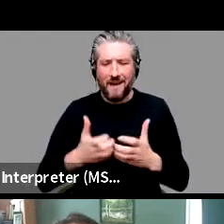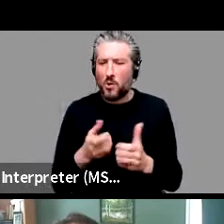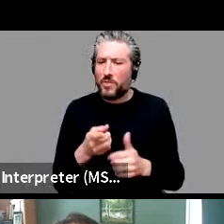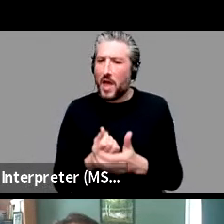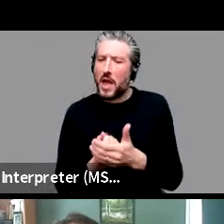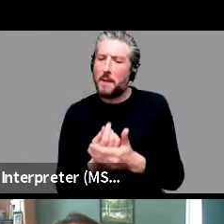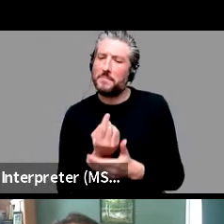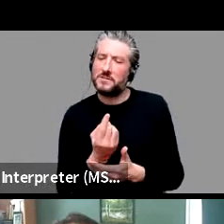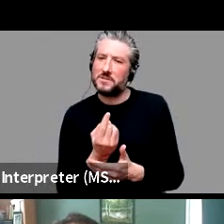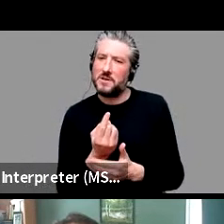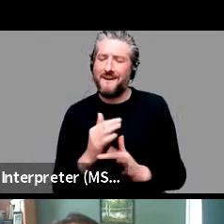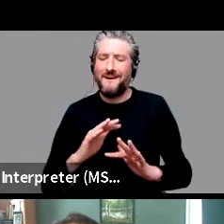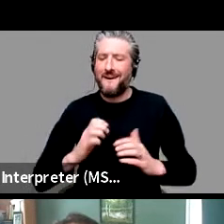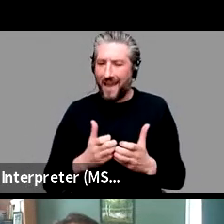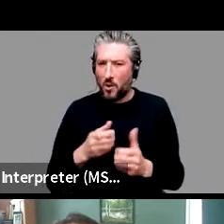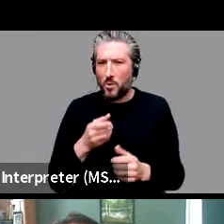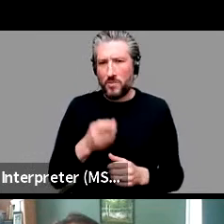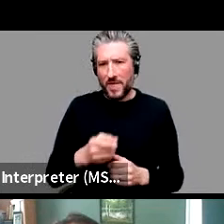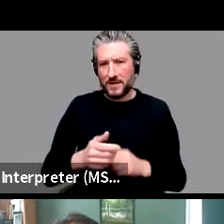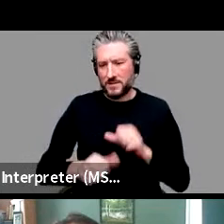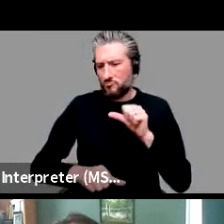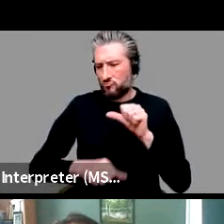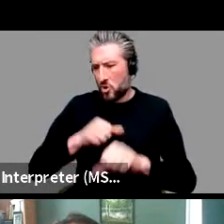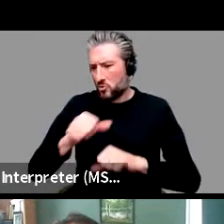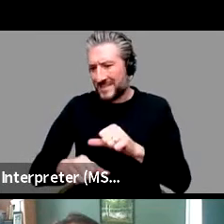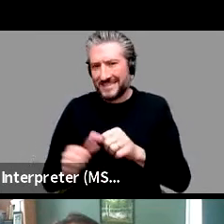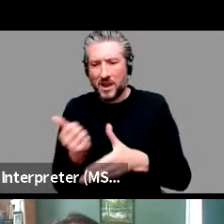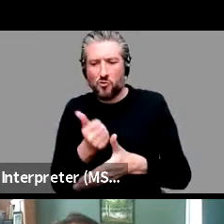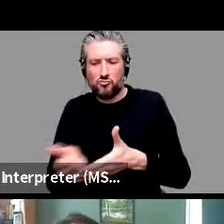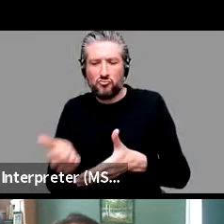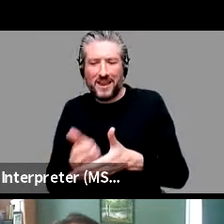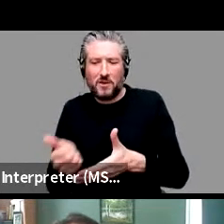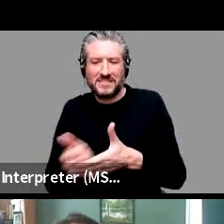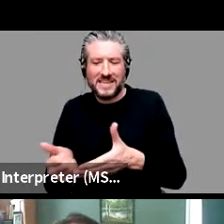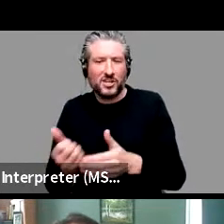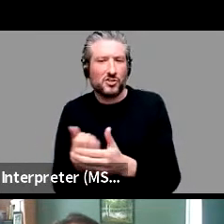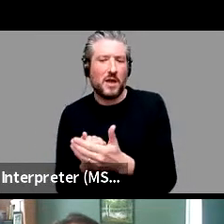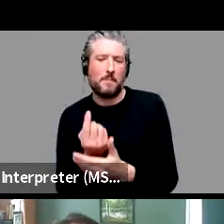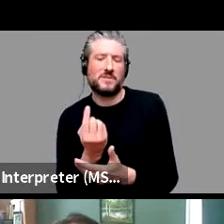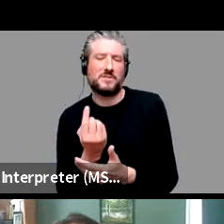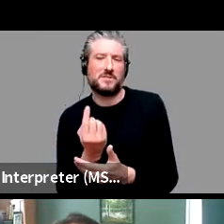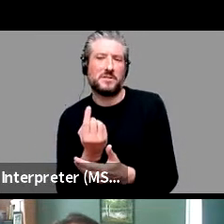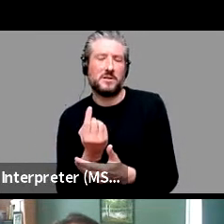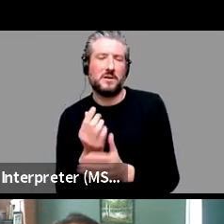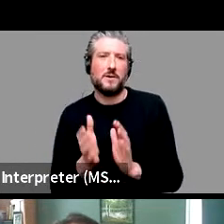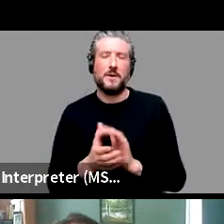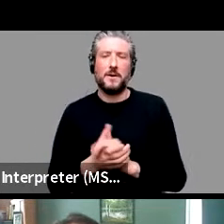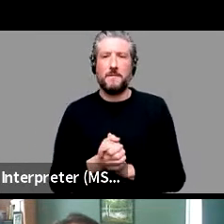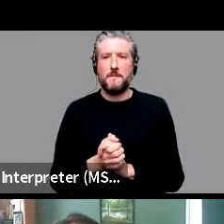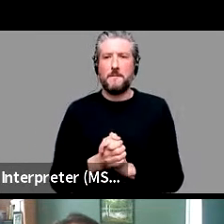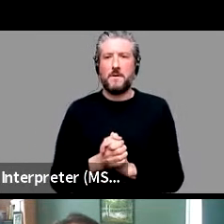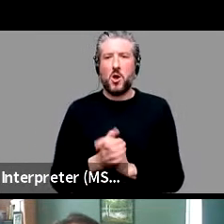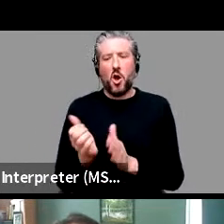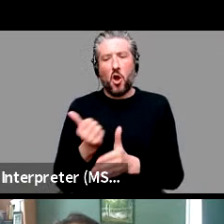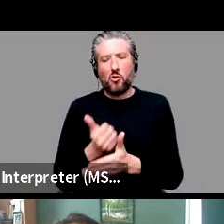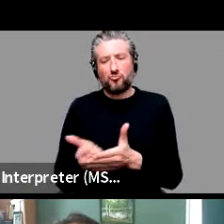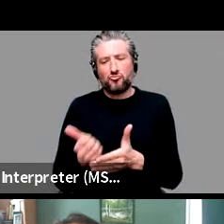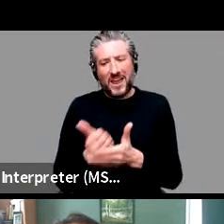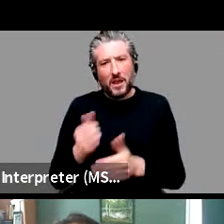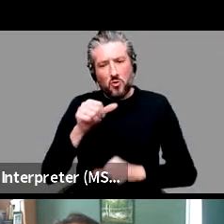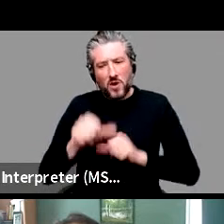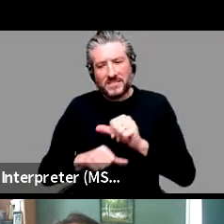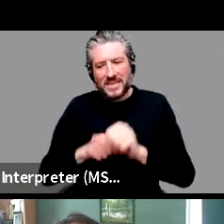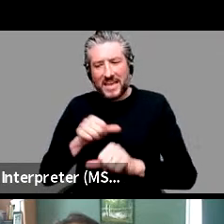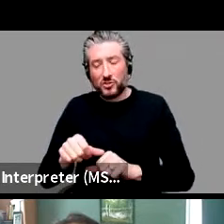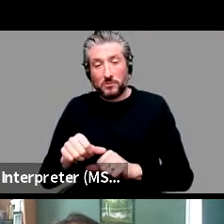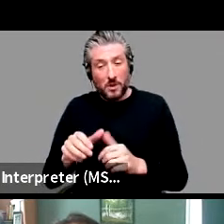all? Since it apparently implies the rejection of the best accessible, frequent, irregular option. Does regularization have to be explained through